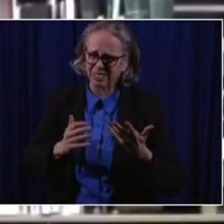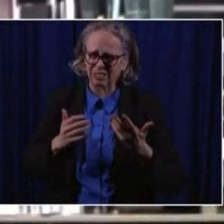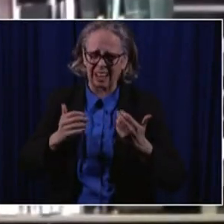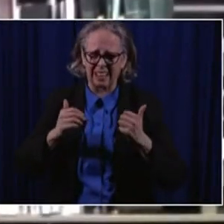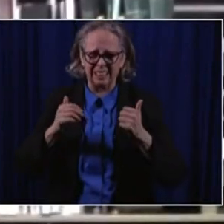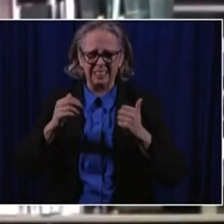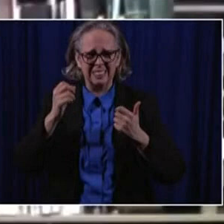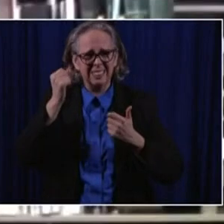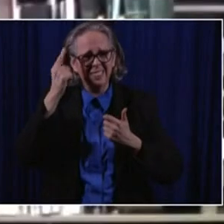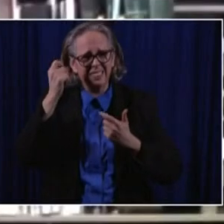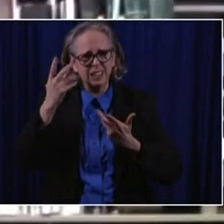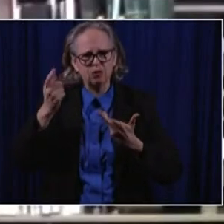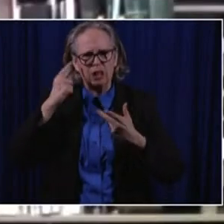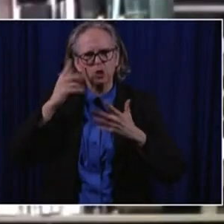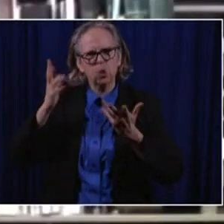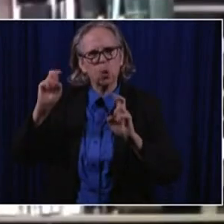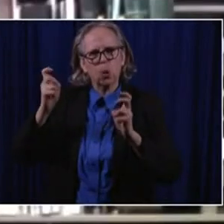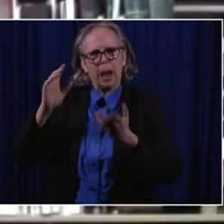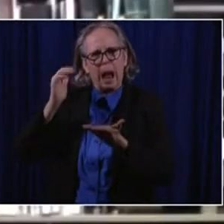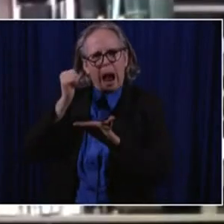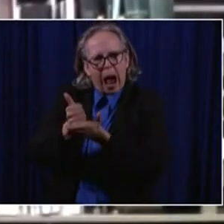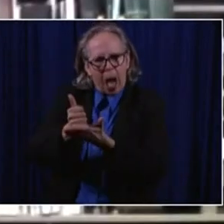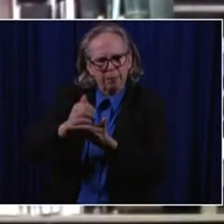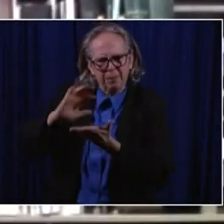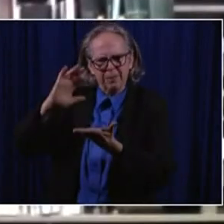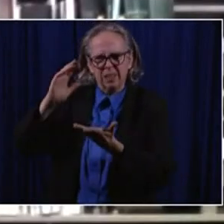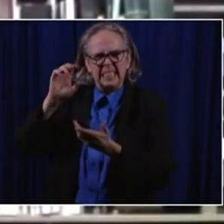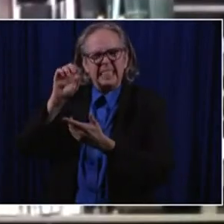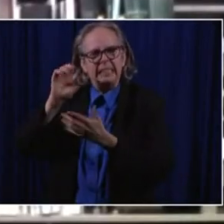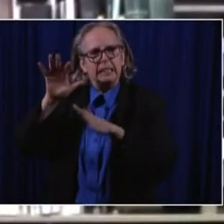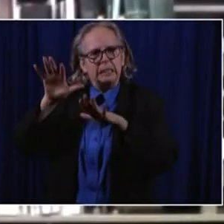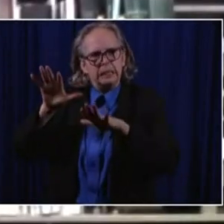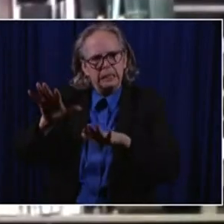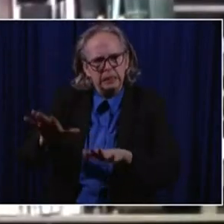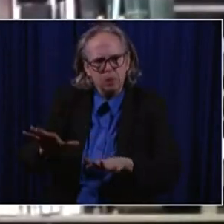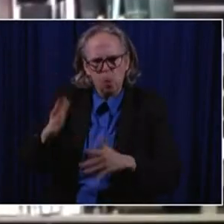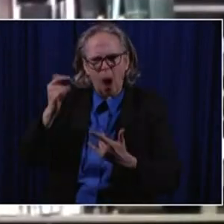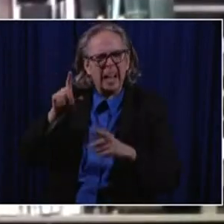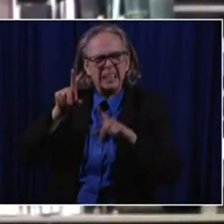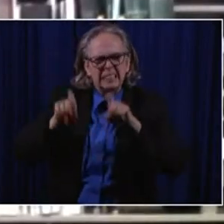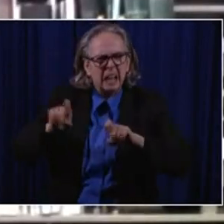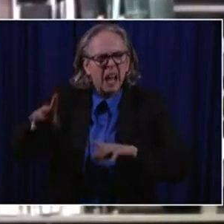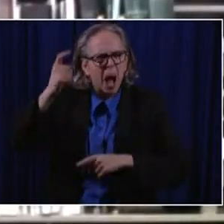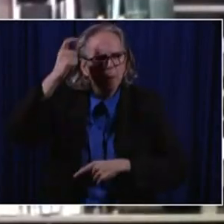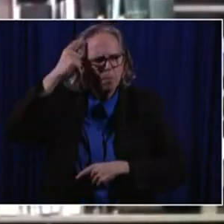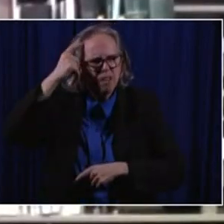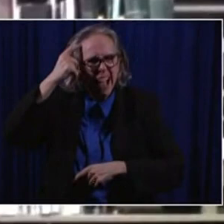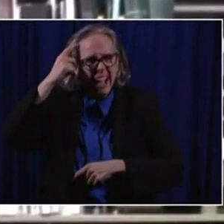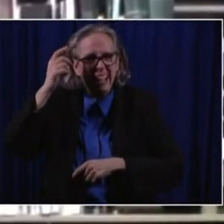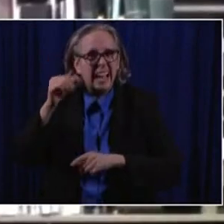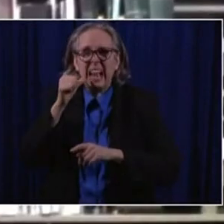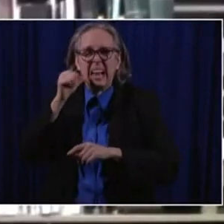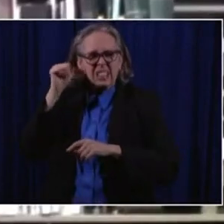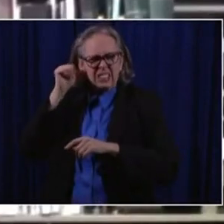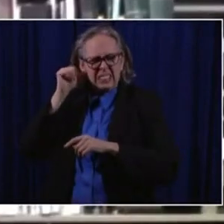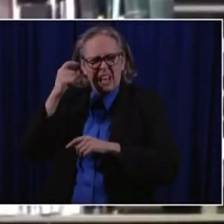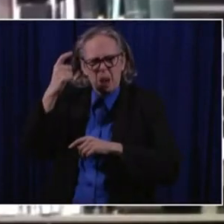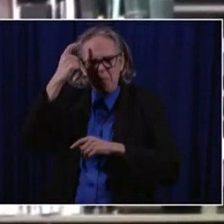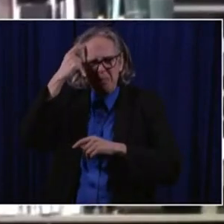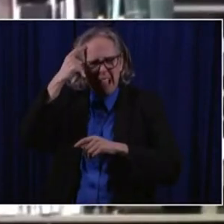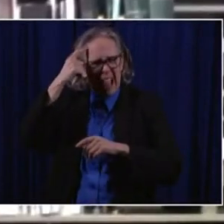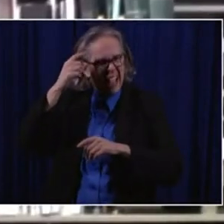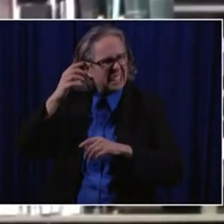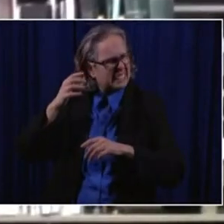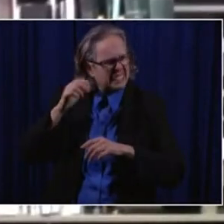levels. Um, he wasn't very responsive yesterday. So they're doing like an EEG to check brain function. And then they're going to go around